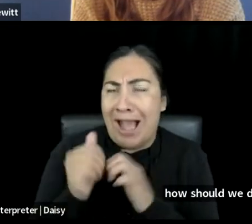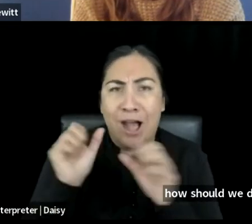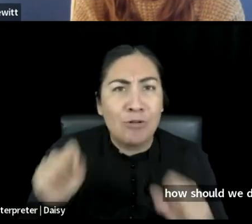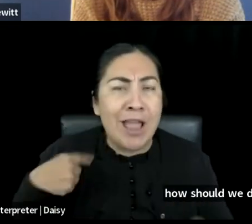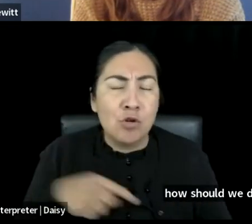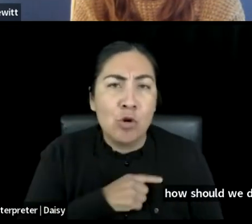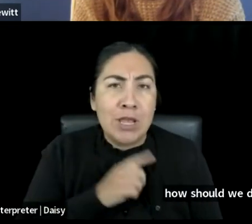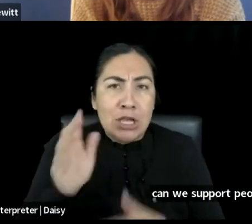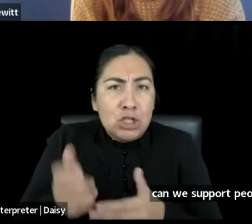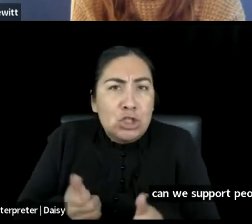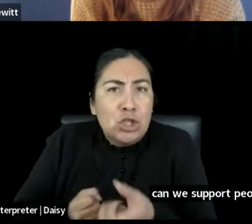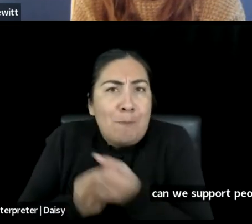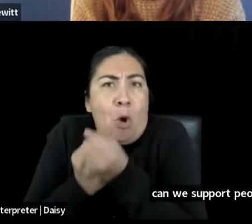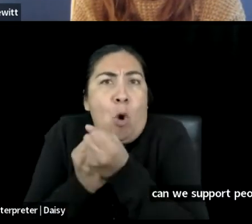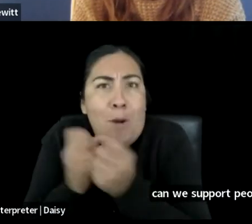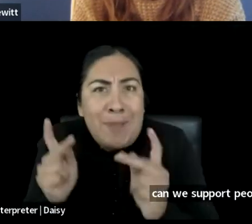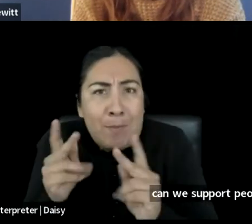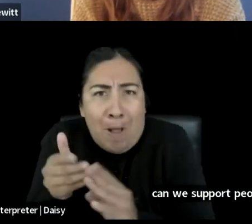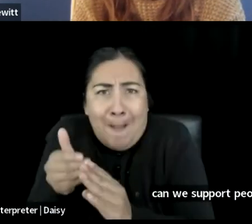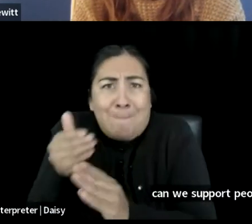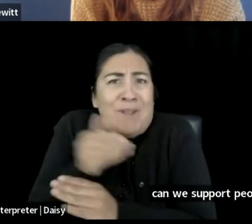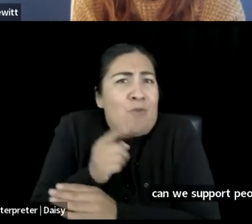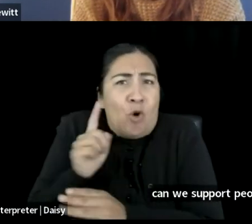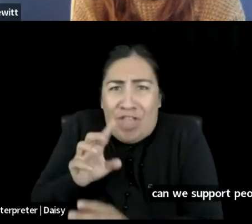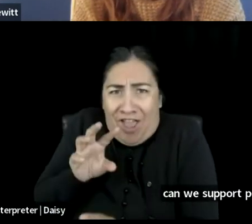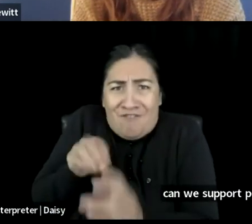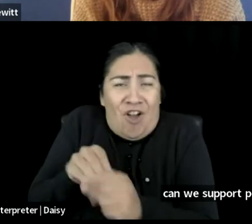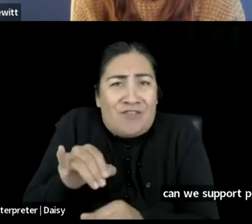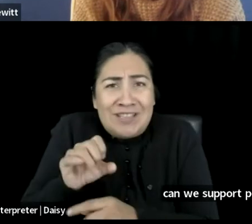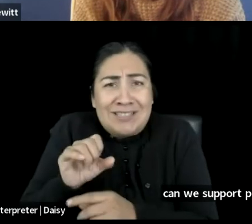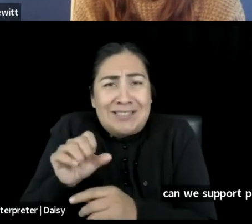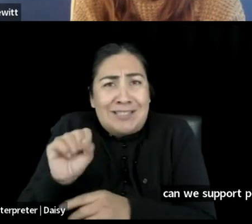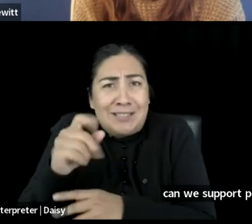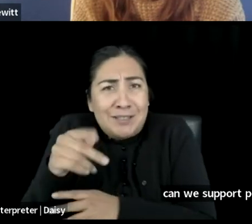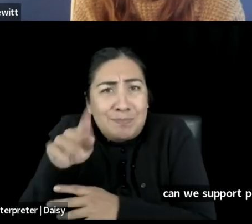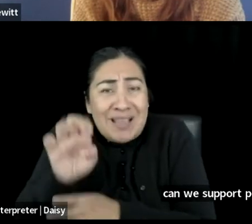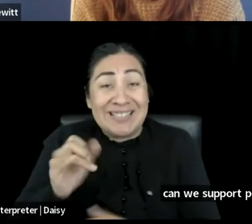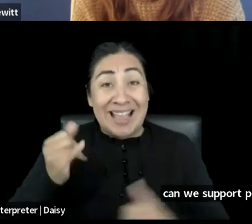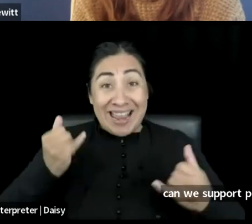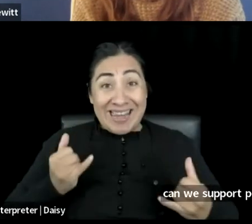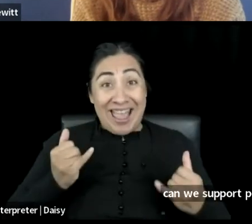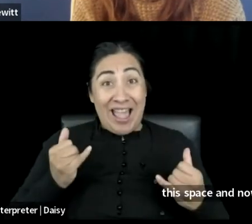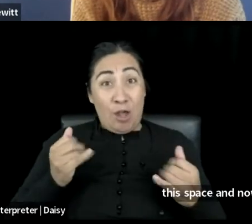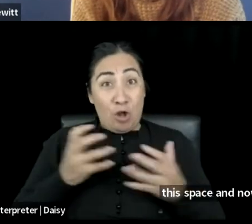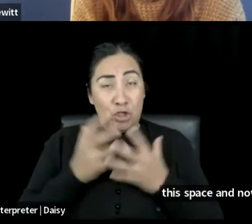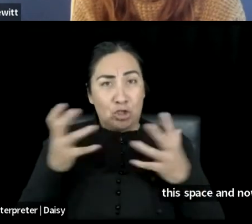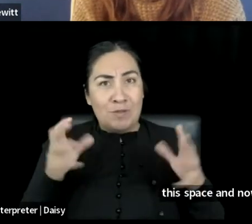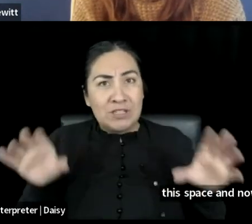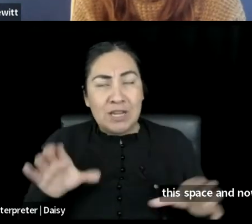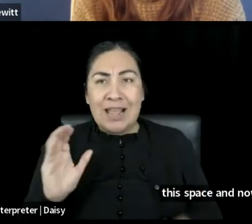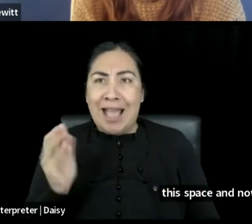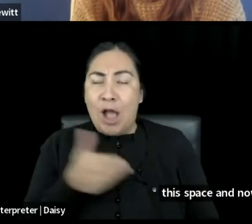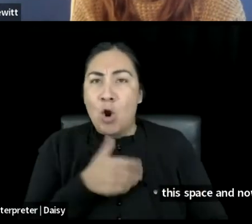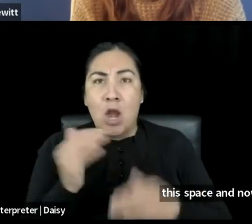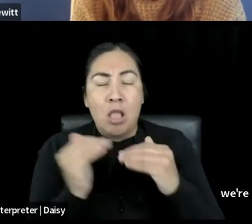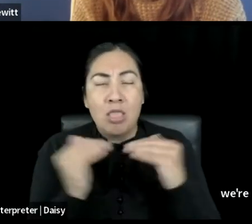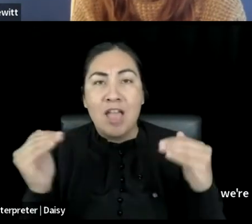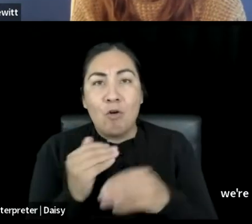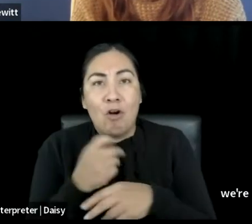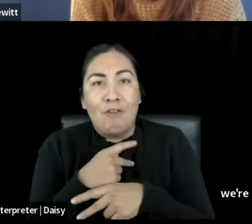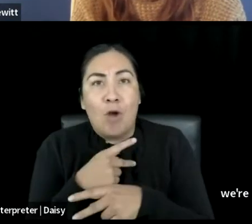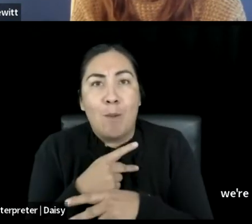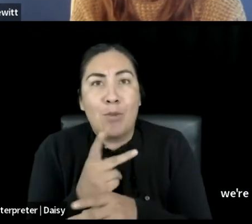have even entered into the space? And now so much of that has been done that we're not, our, our, our level of production is not being